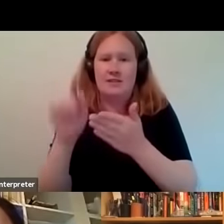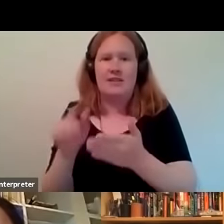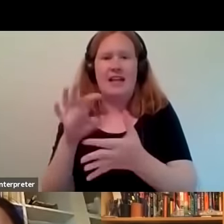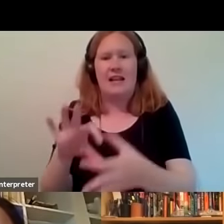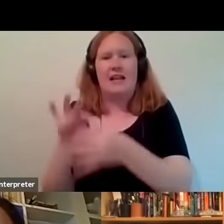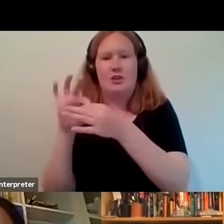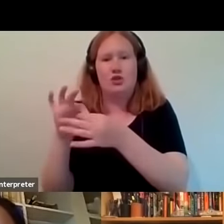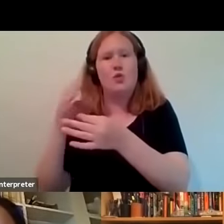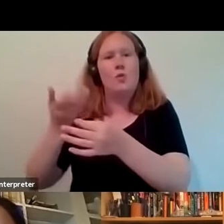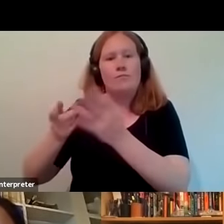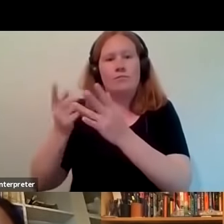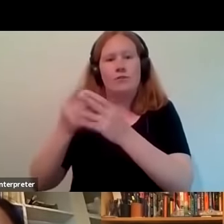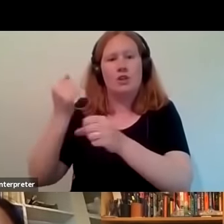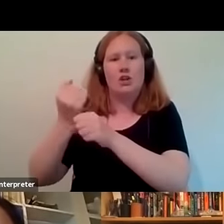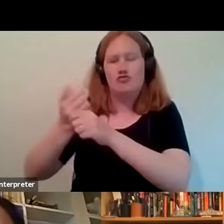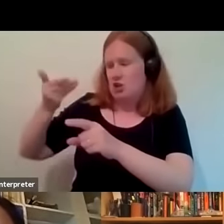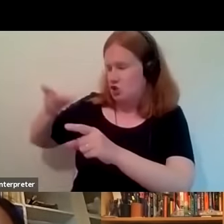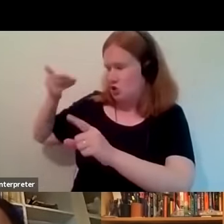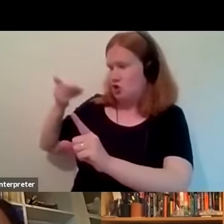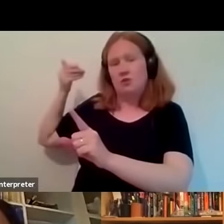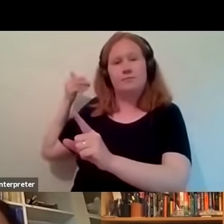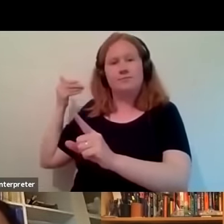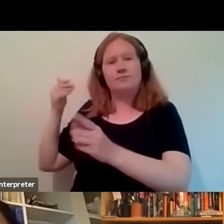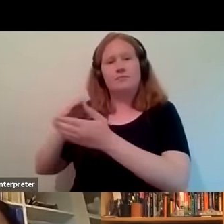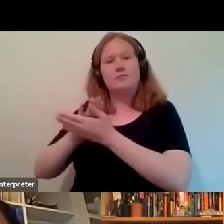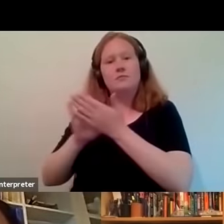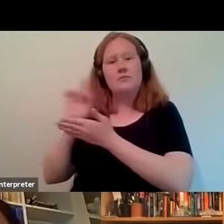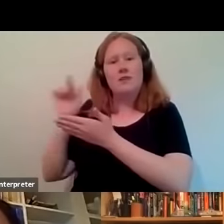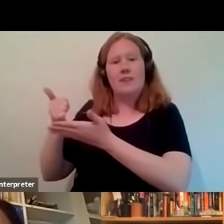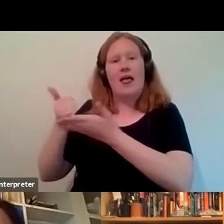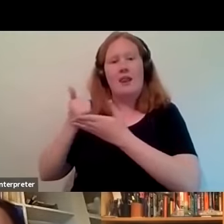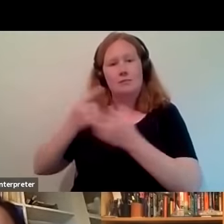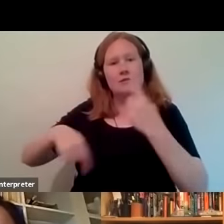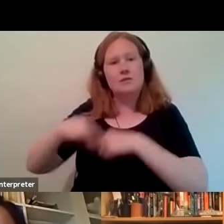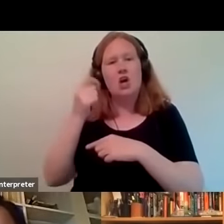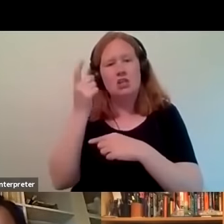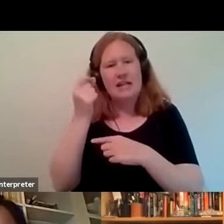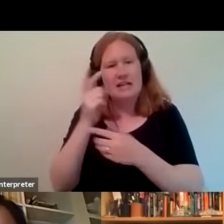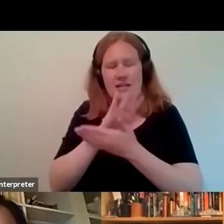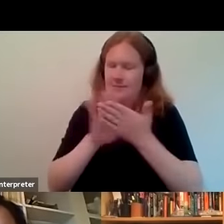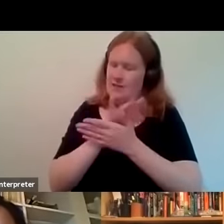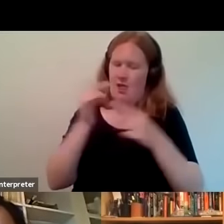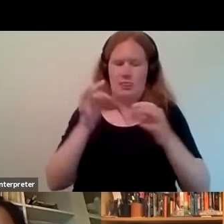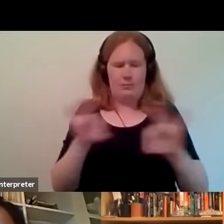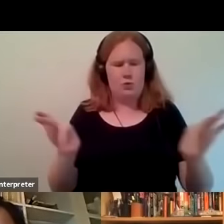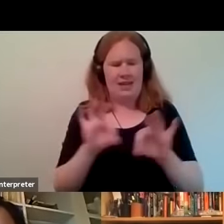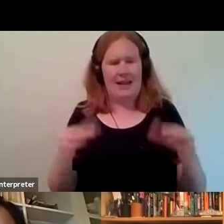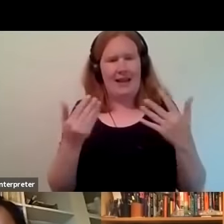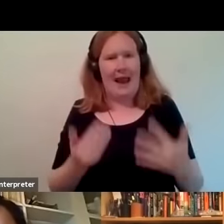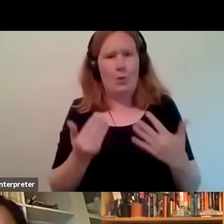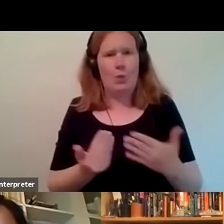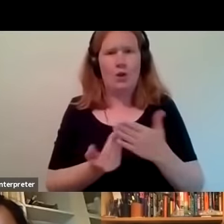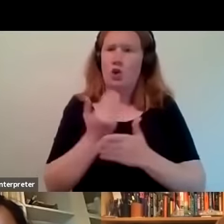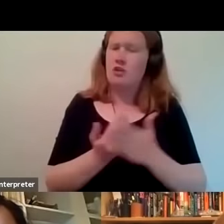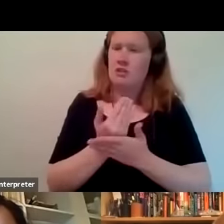but also it brings us up to date and it helps to understand how the music we're currently listening to uh listening